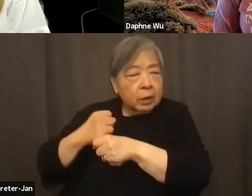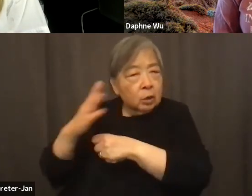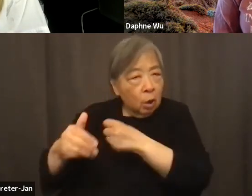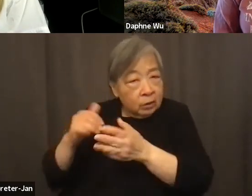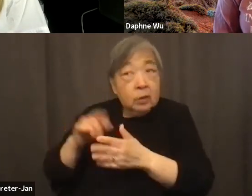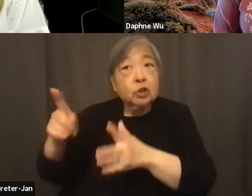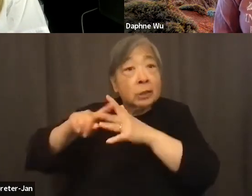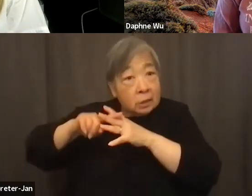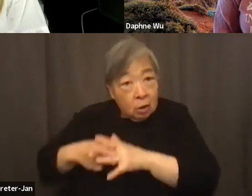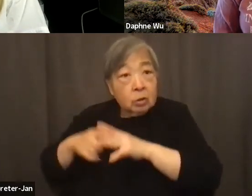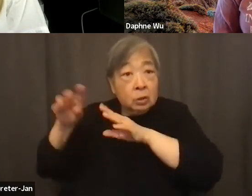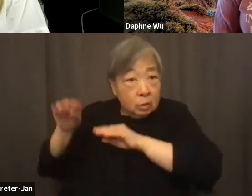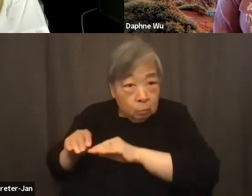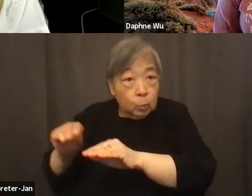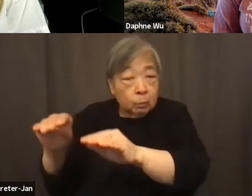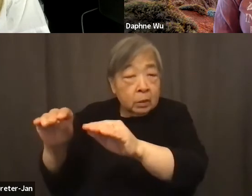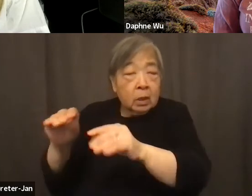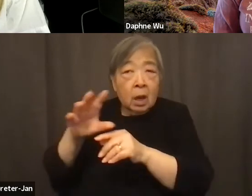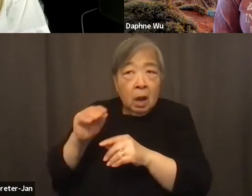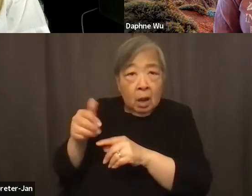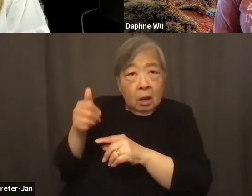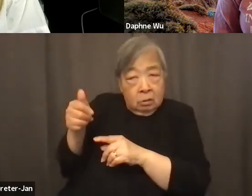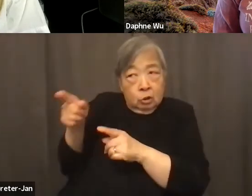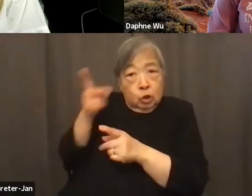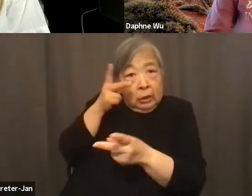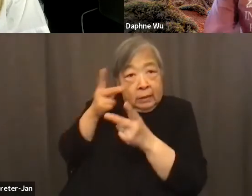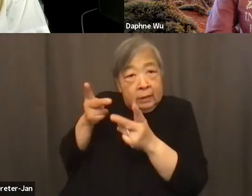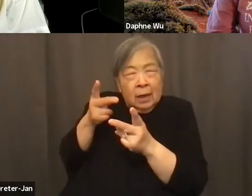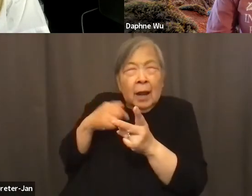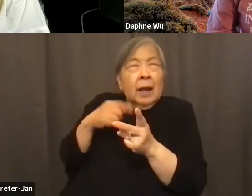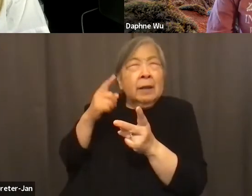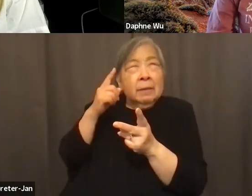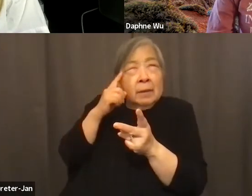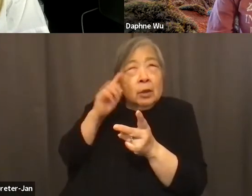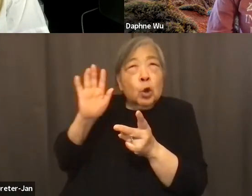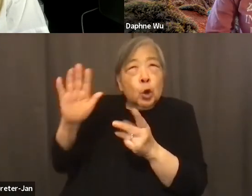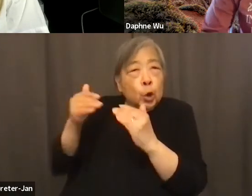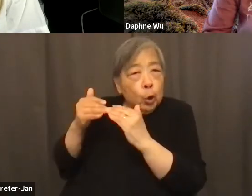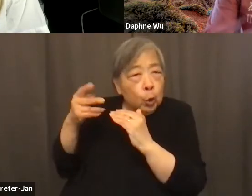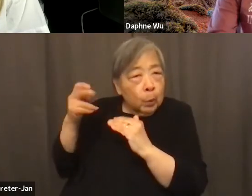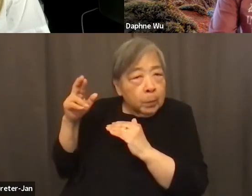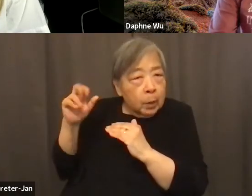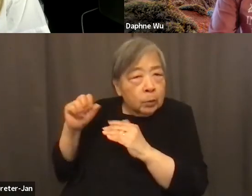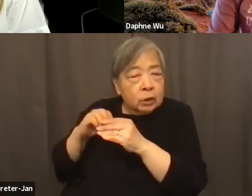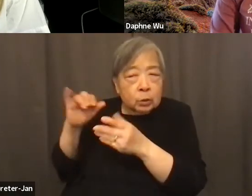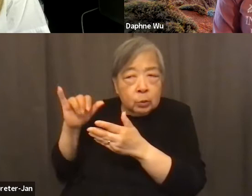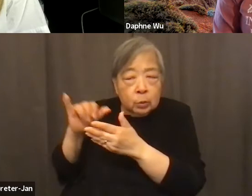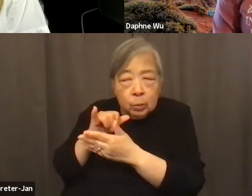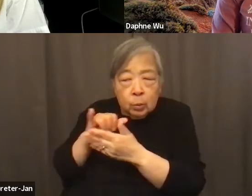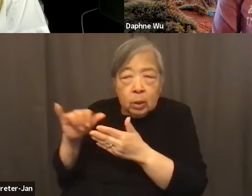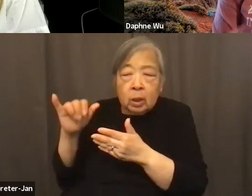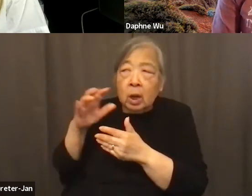movement. And she had actually seen, I think, you know, her peers in New York, as well as